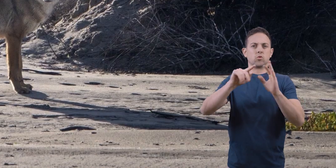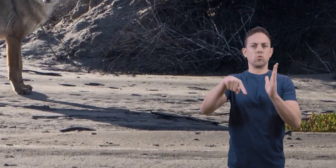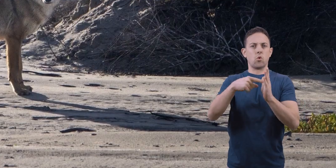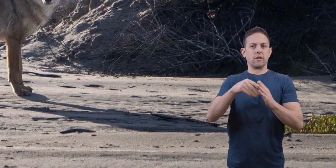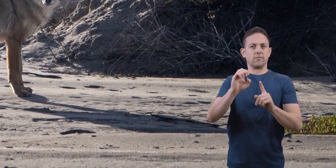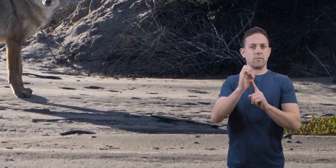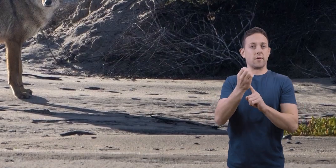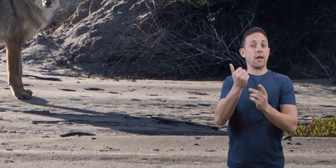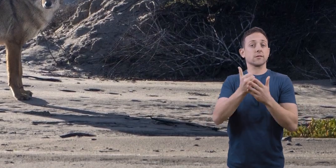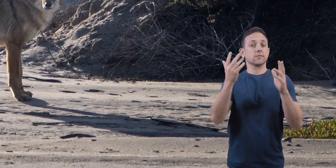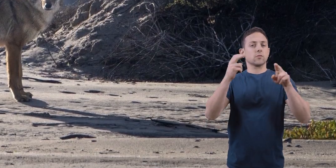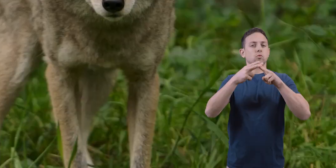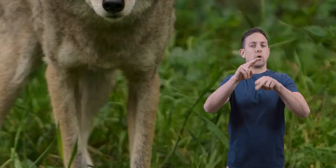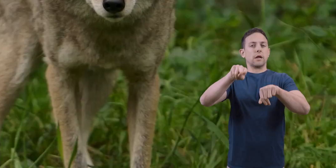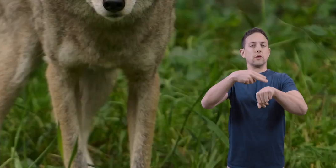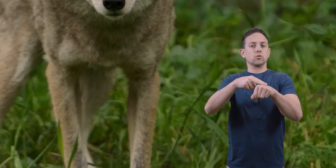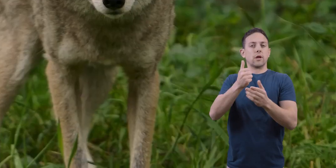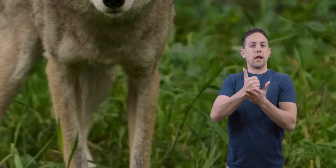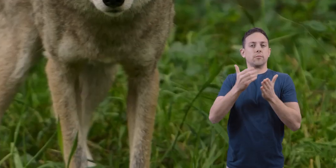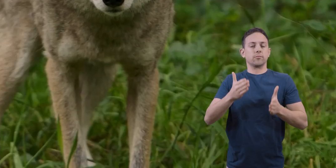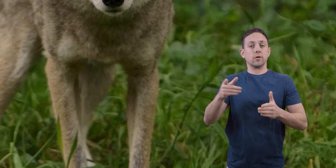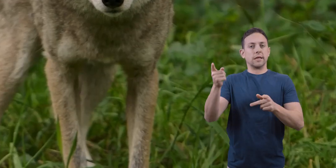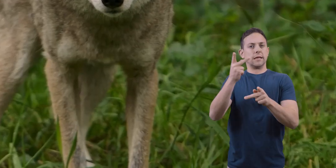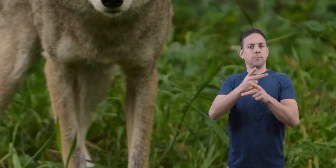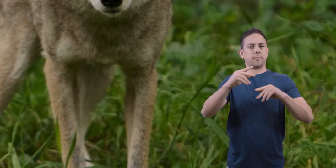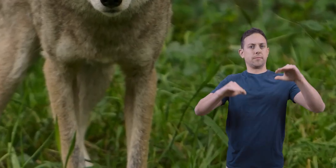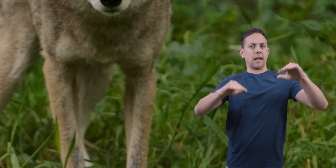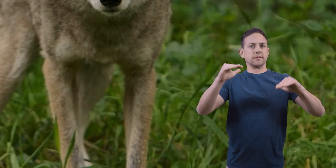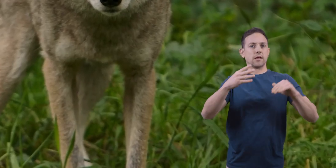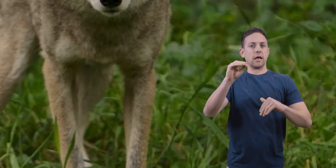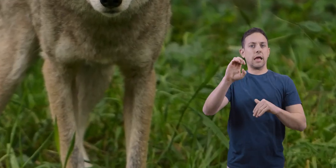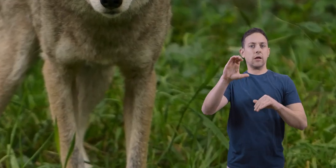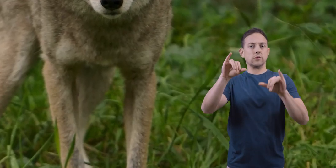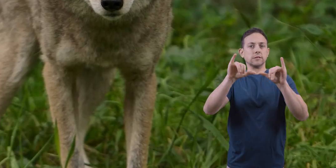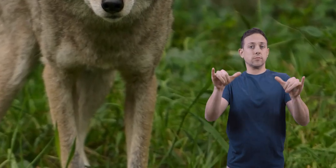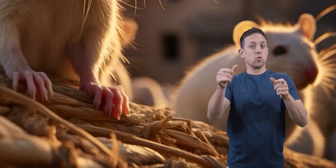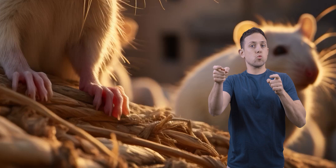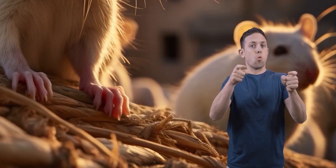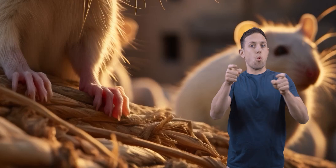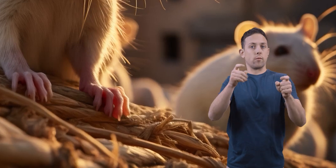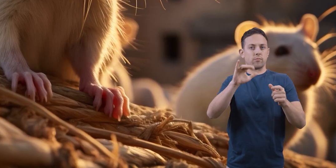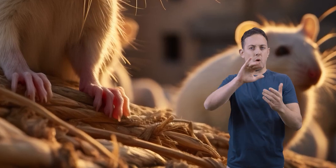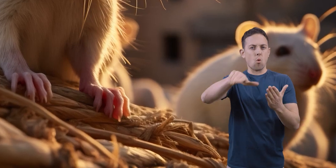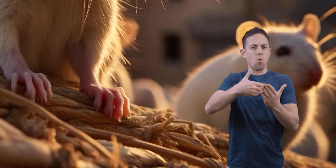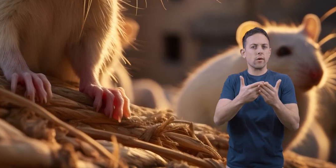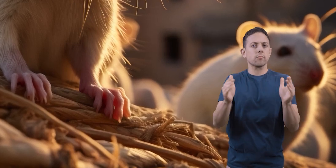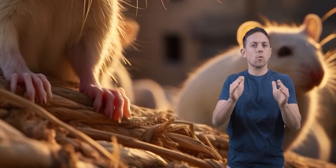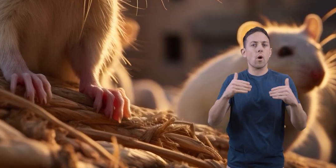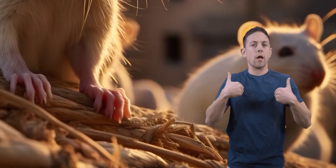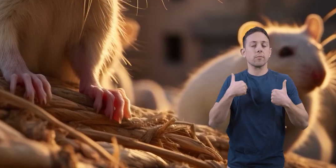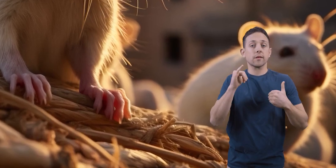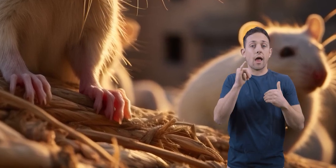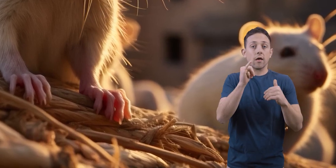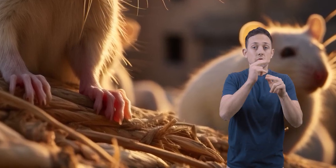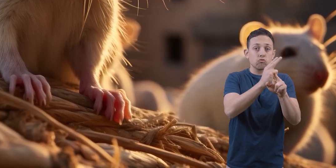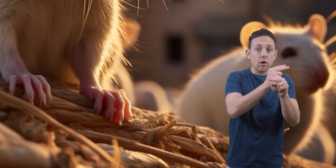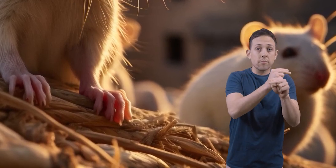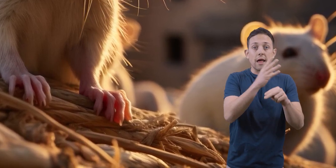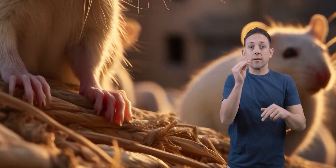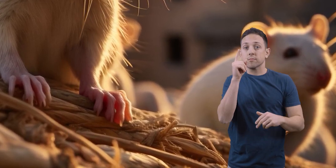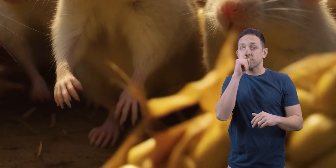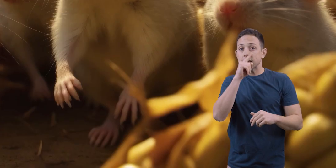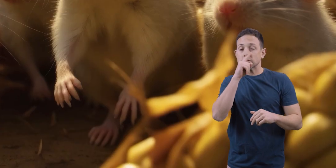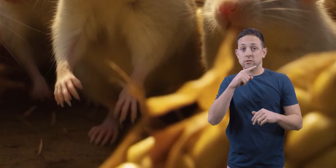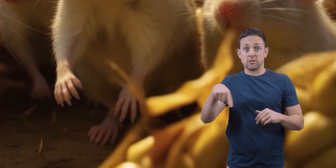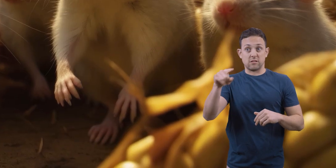environment as nature's helpers. They help keep the balance in ecosystems by controlling the populations of small animals, like rabbits and mice.